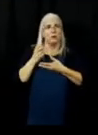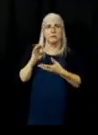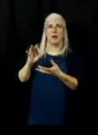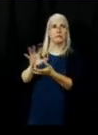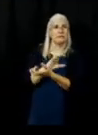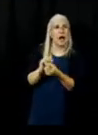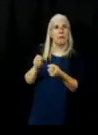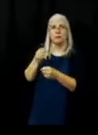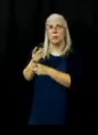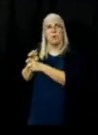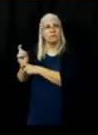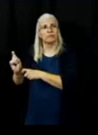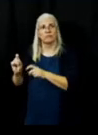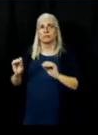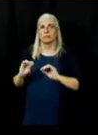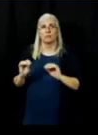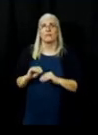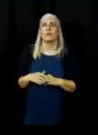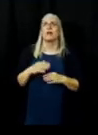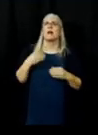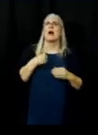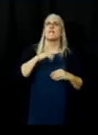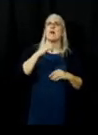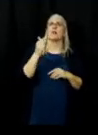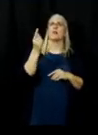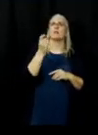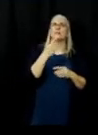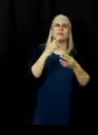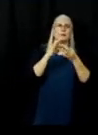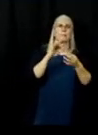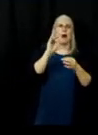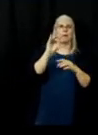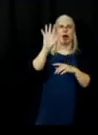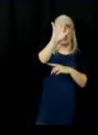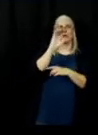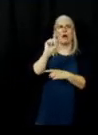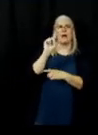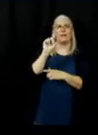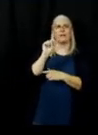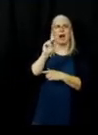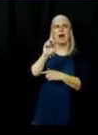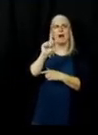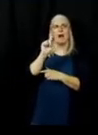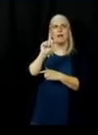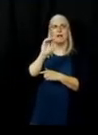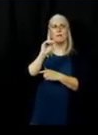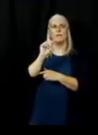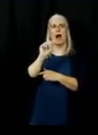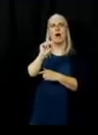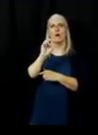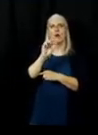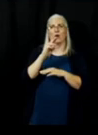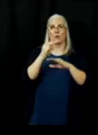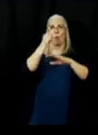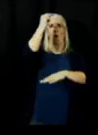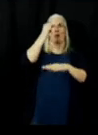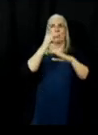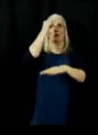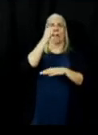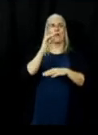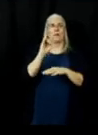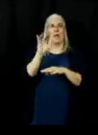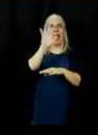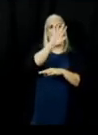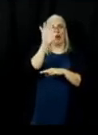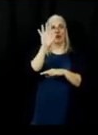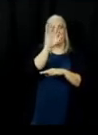A question about Chester. Once again, Chester is directly north off of this point on the fire where we put Blackline in last